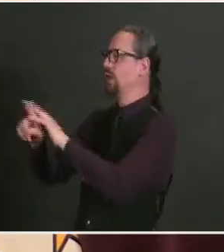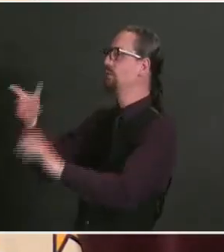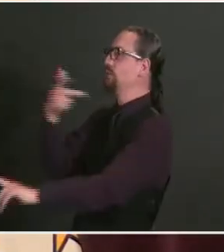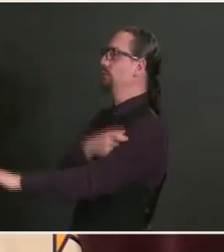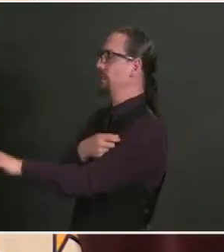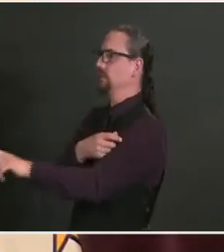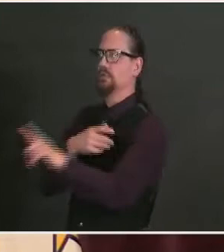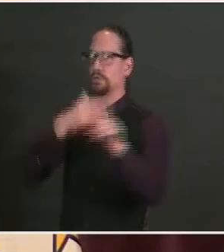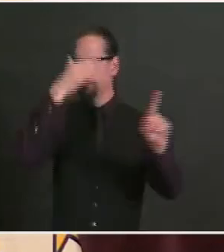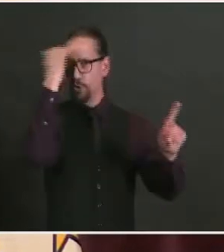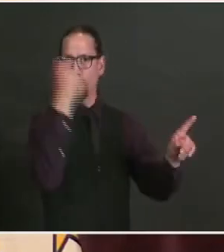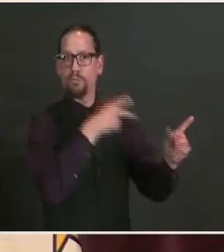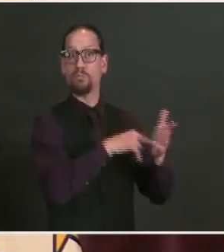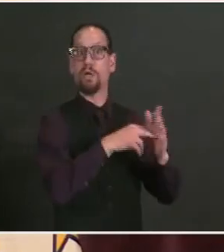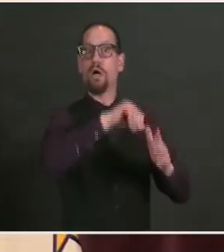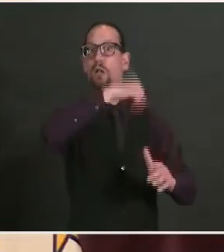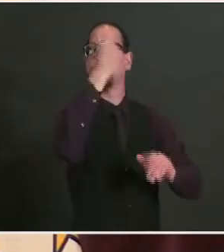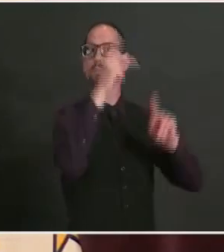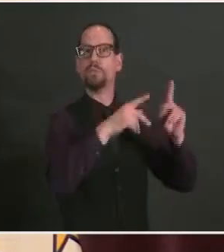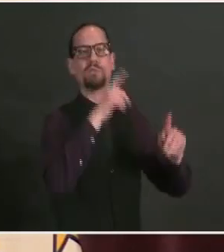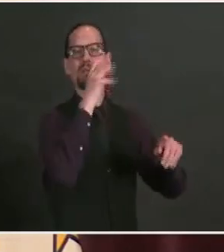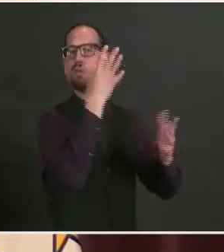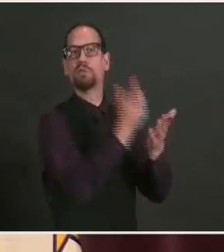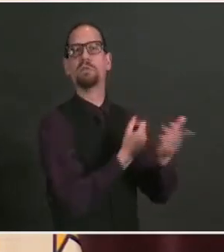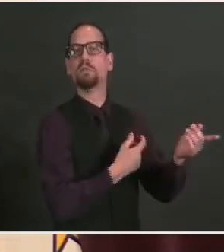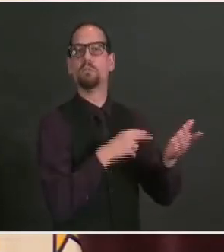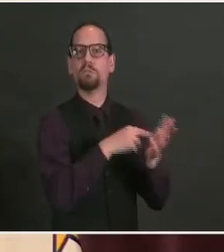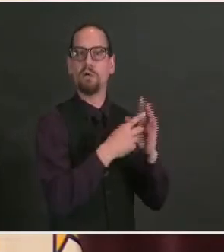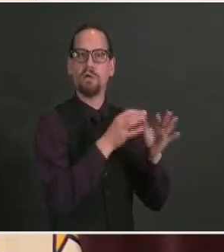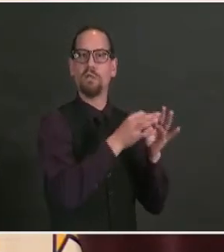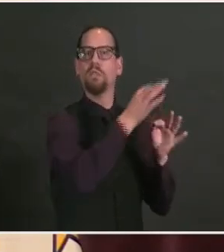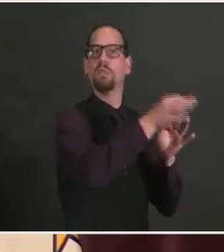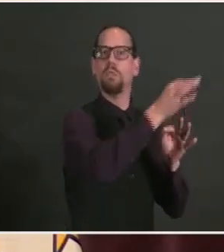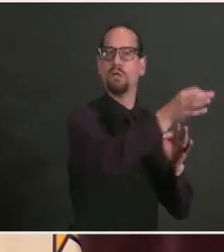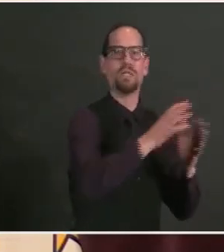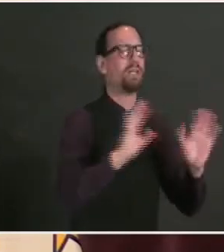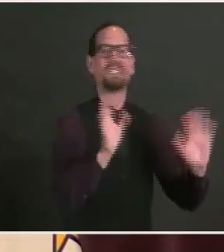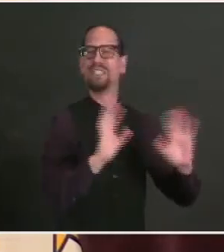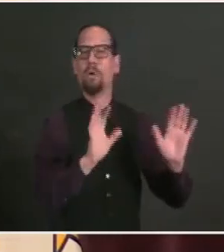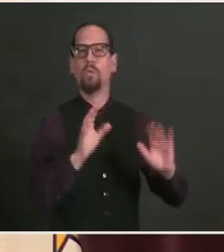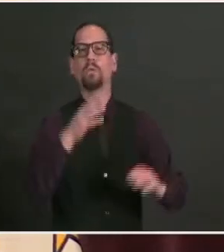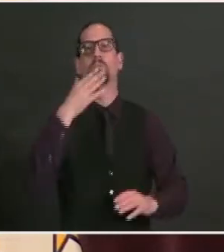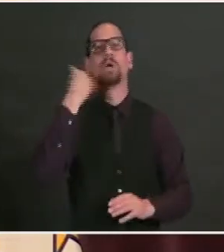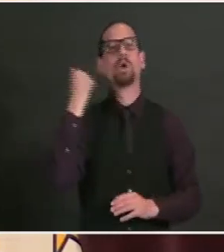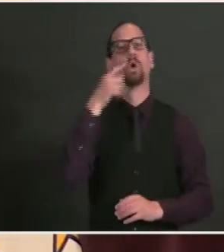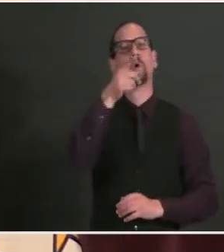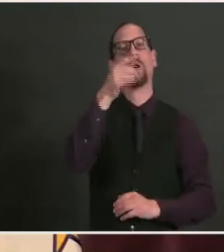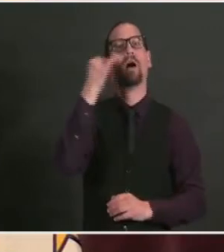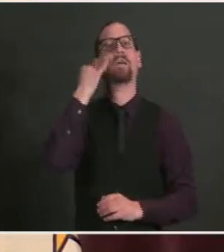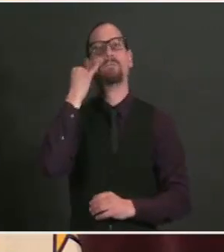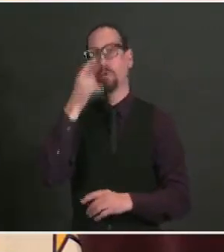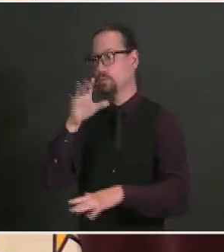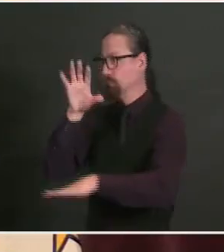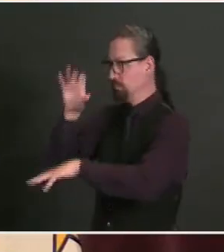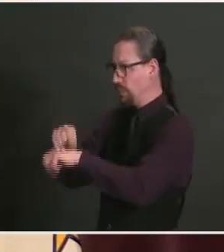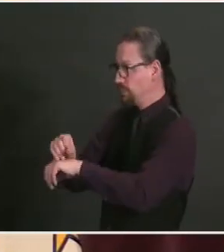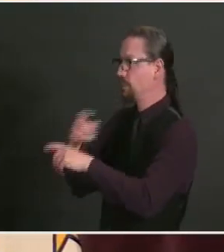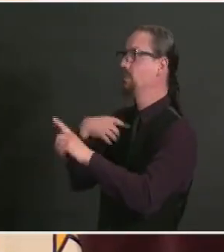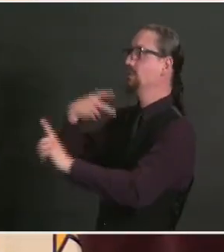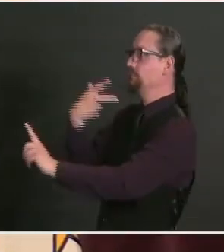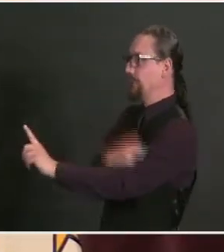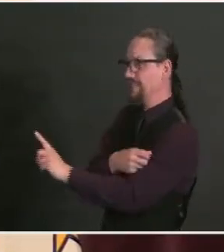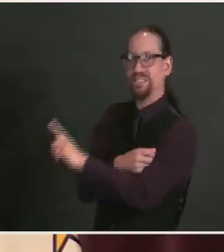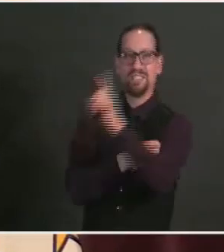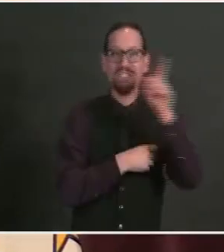another, please cancel as early as possible. It really helps us to continue to make sure things run smoothly and we get